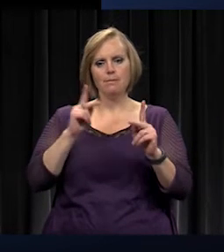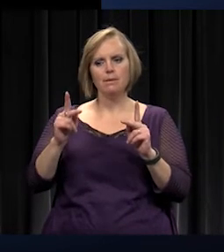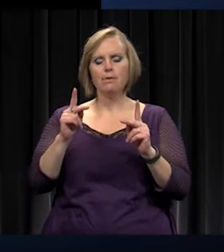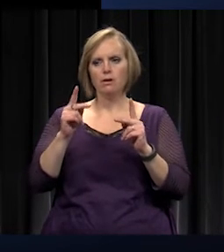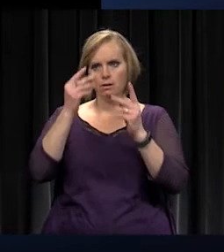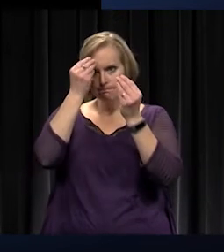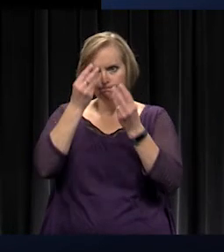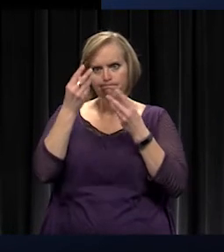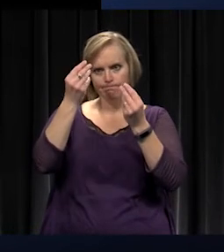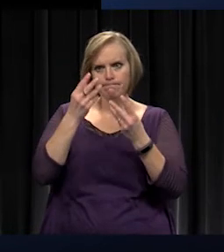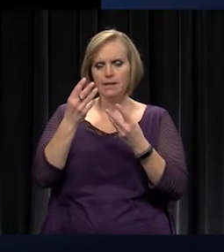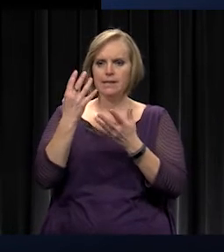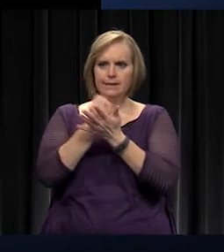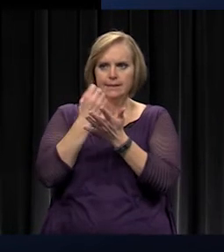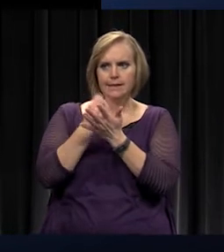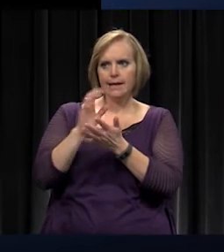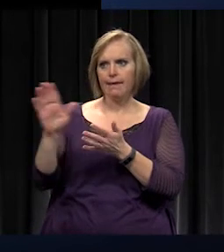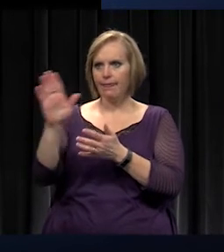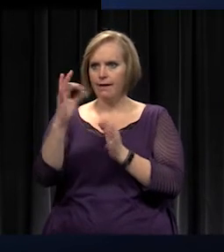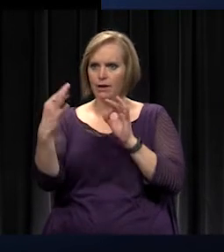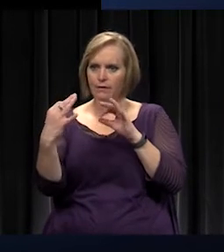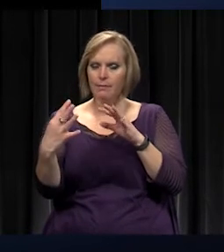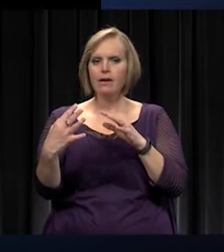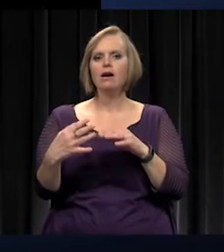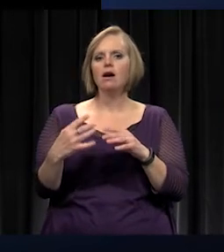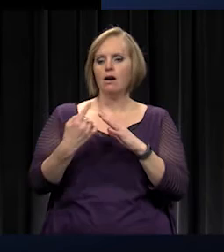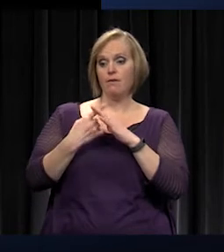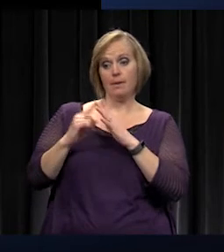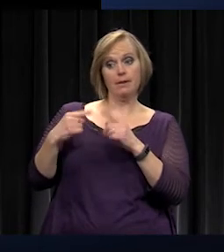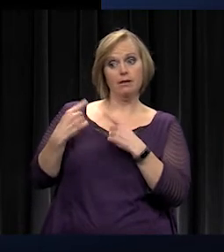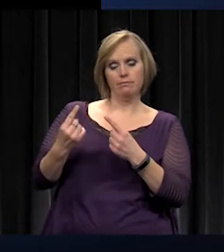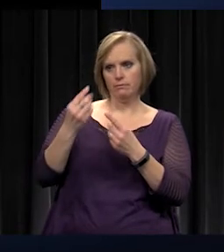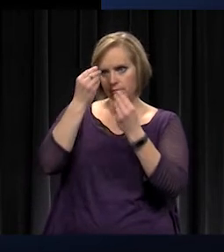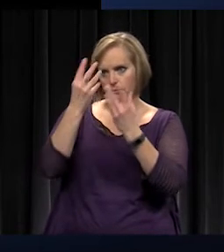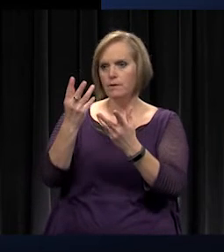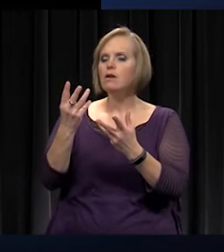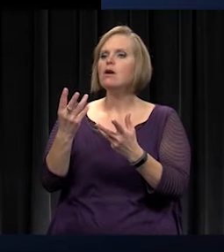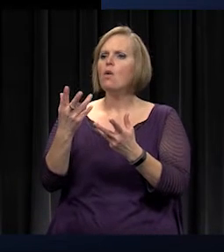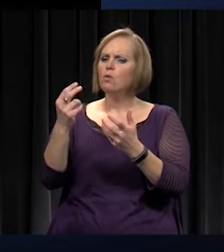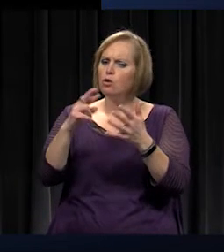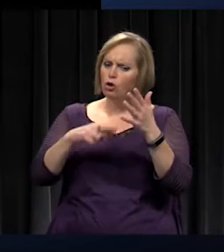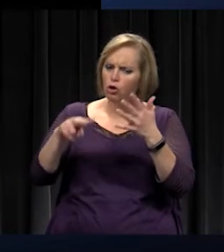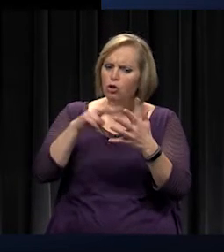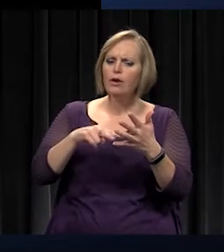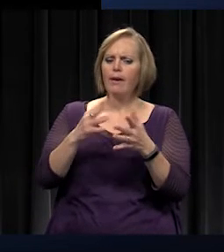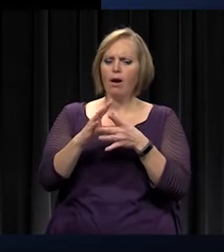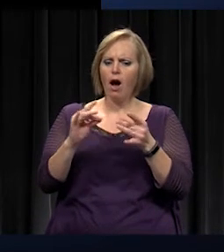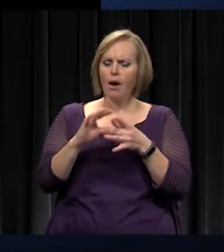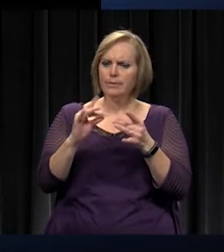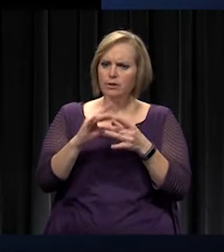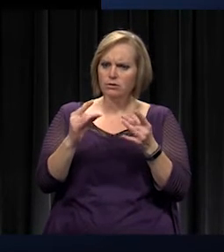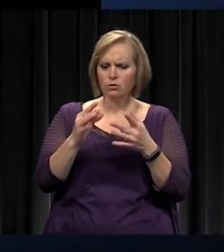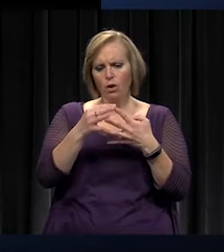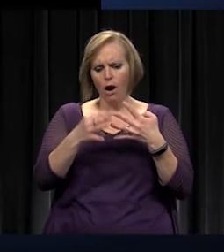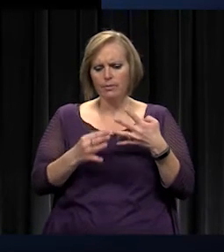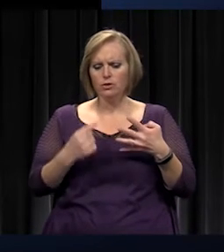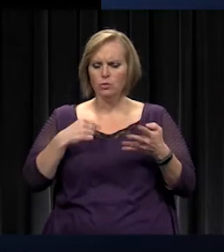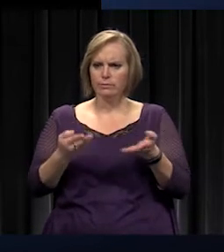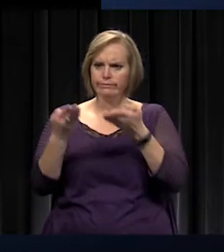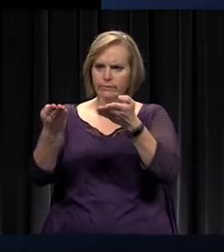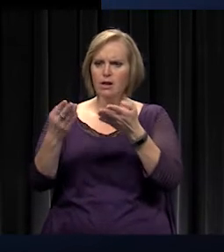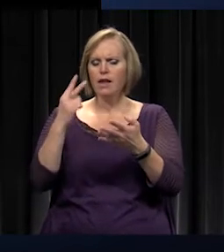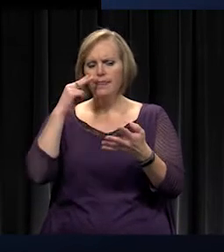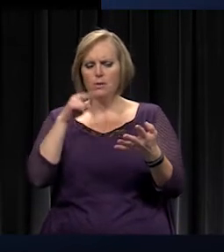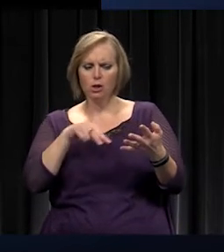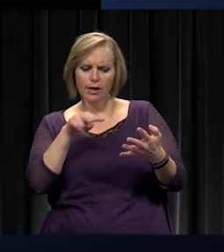input. And from the beginning we let them know that we wanted them to review options that we were presenting. They were representing their buildings, their neighborhoods, as well as their own